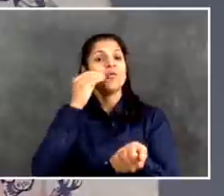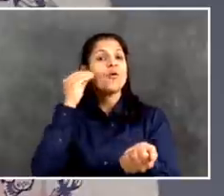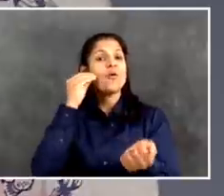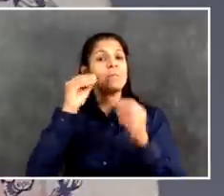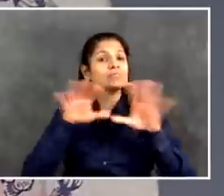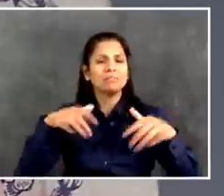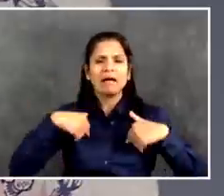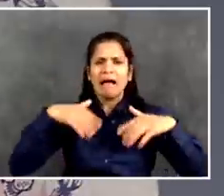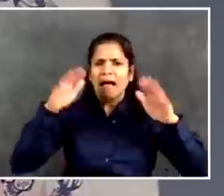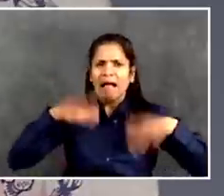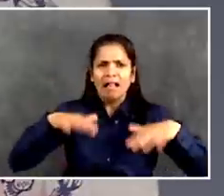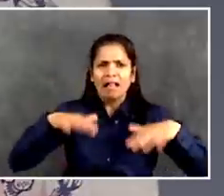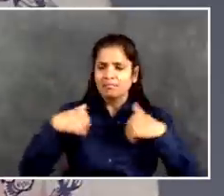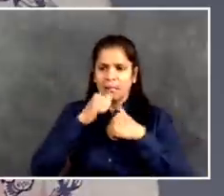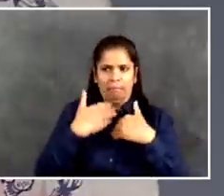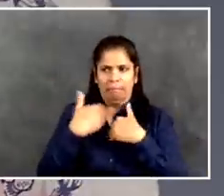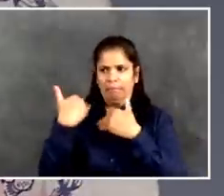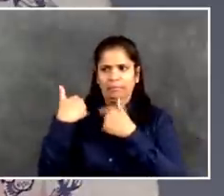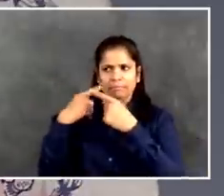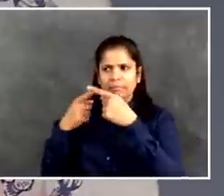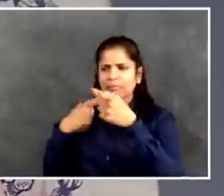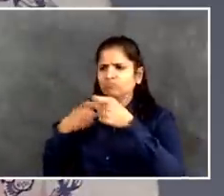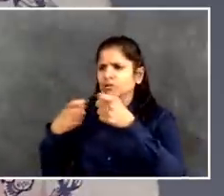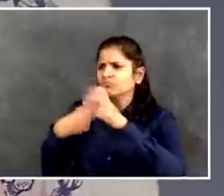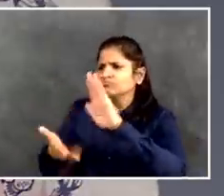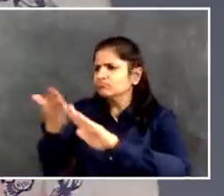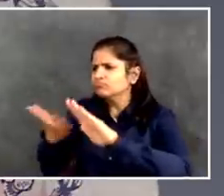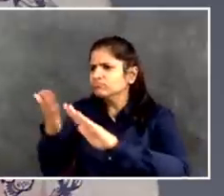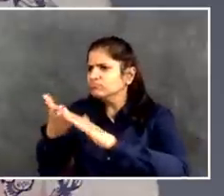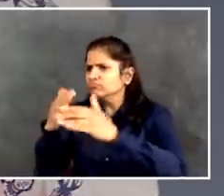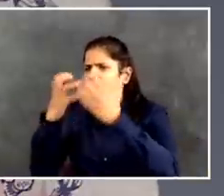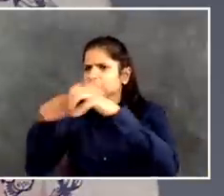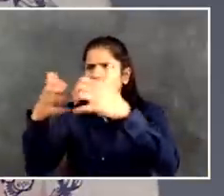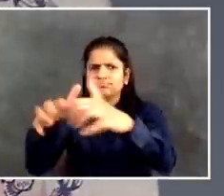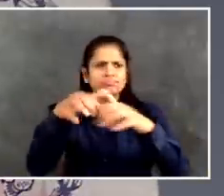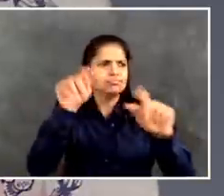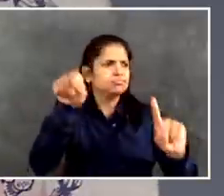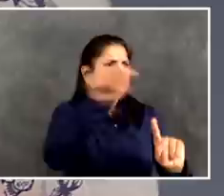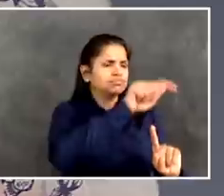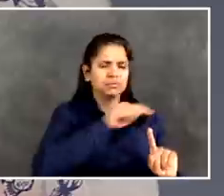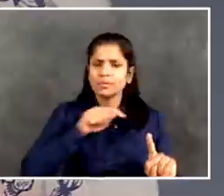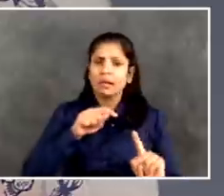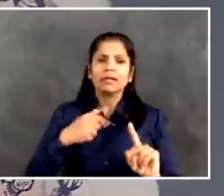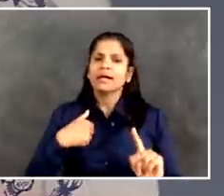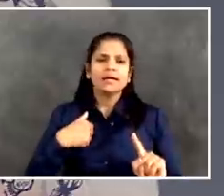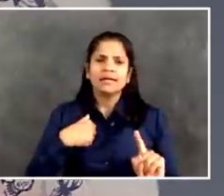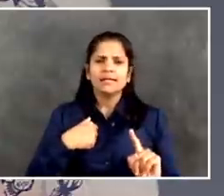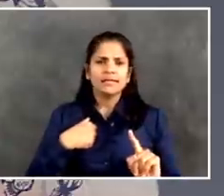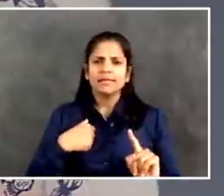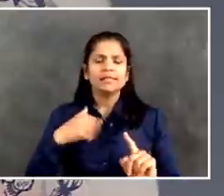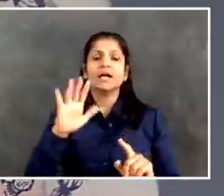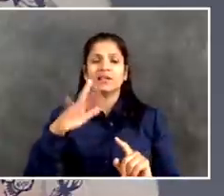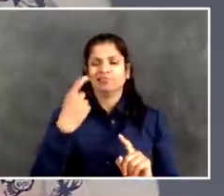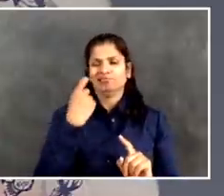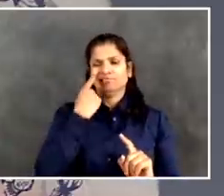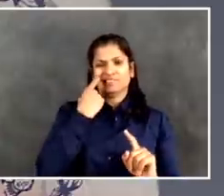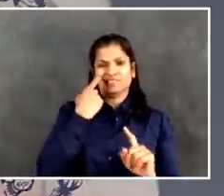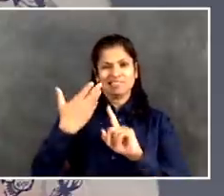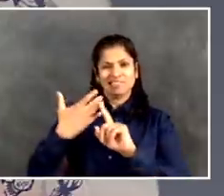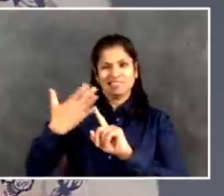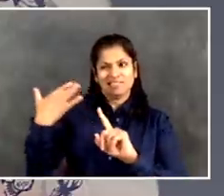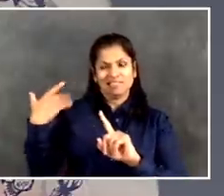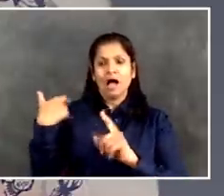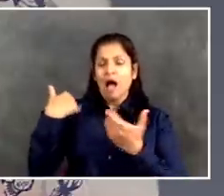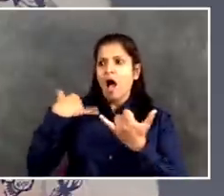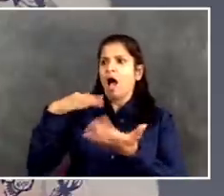equation that we've had to learn in a new way to actually be able to be helpful. And it just, I want all New